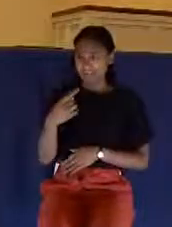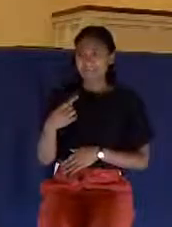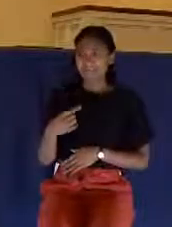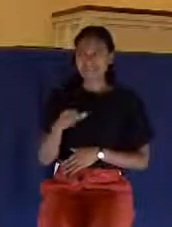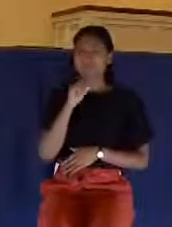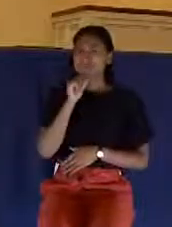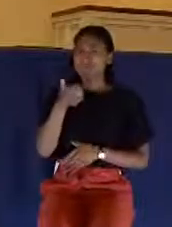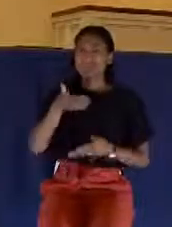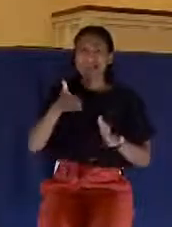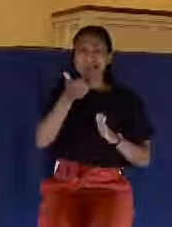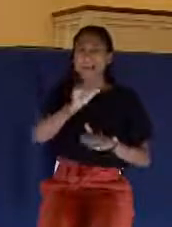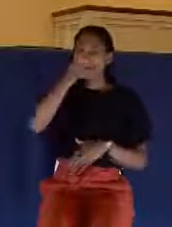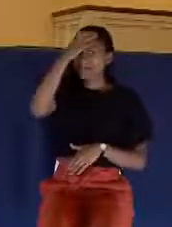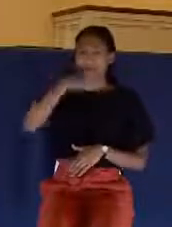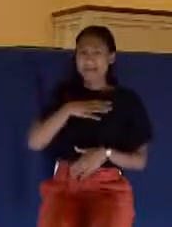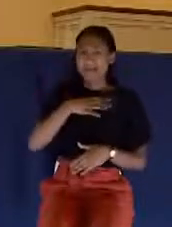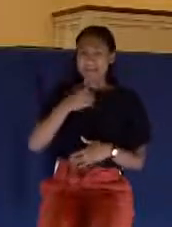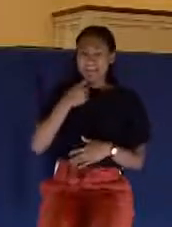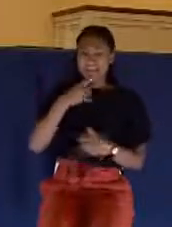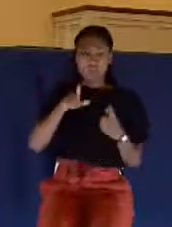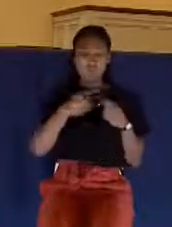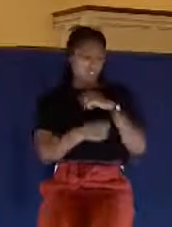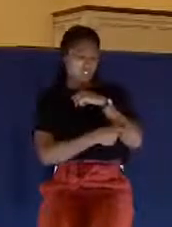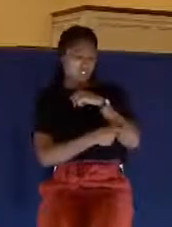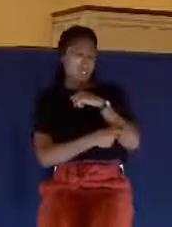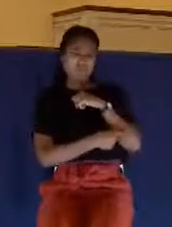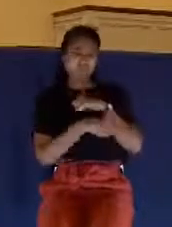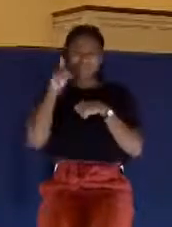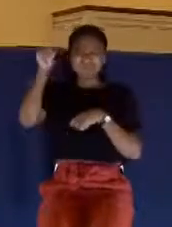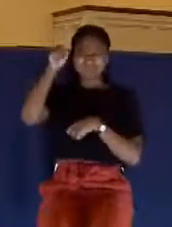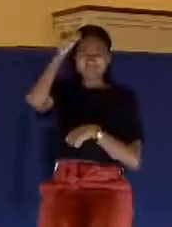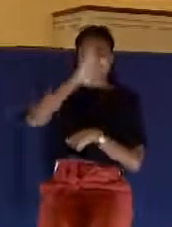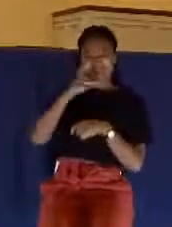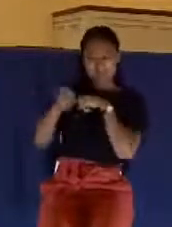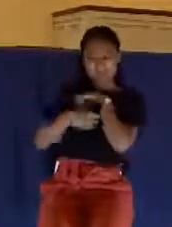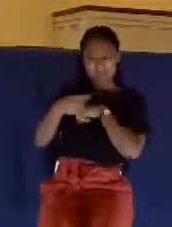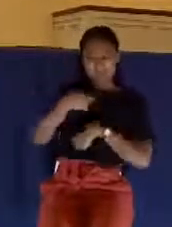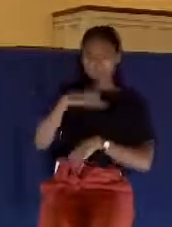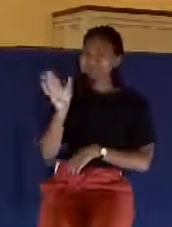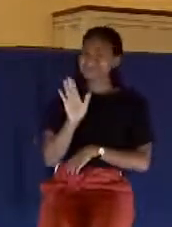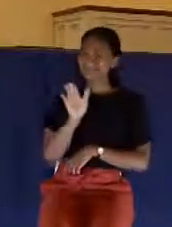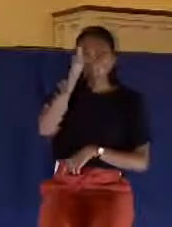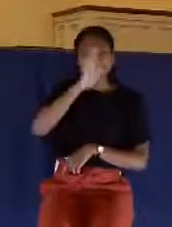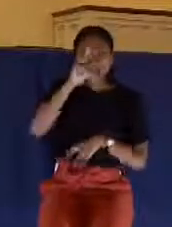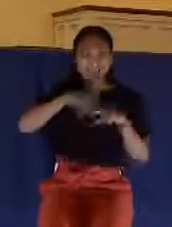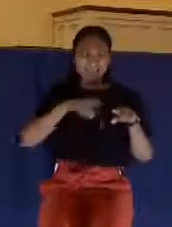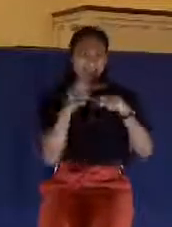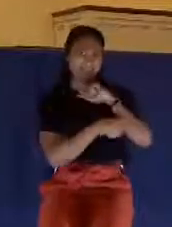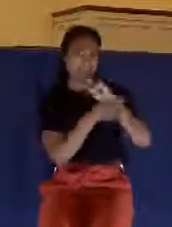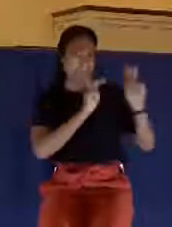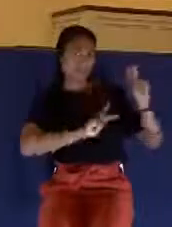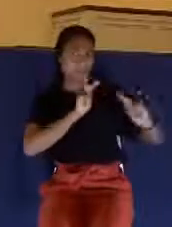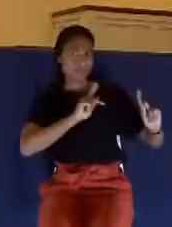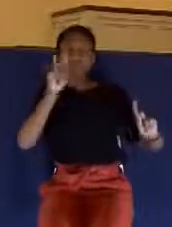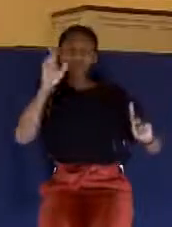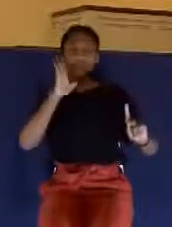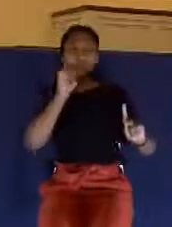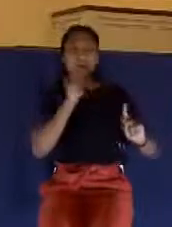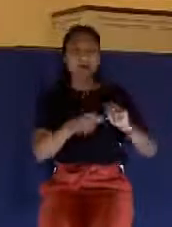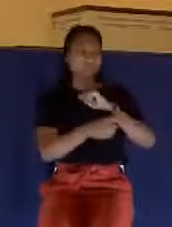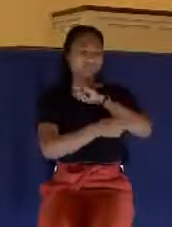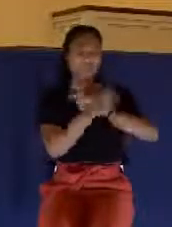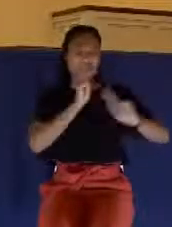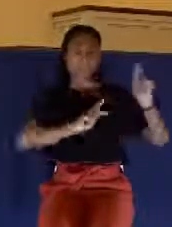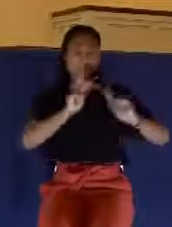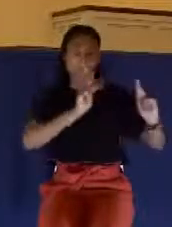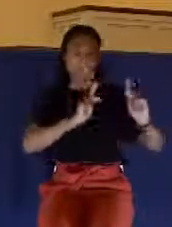when he is tempted, I am tempted of God. For God cannot be tempted with evil, neither tempteth he any man. Every